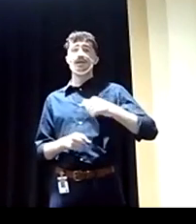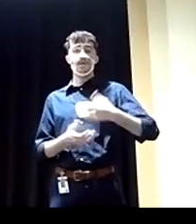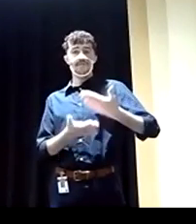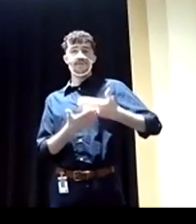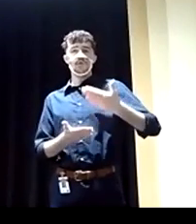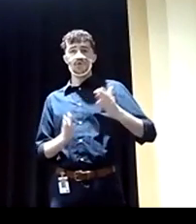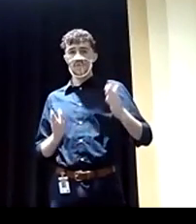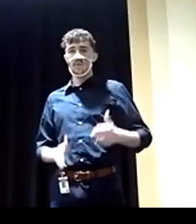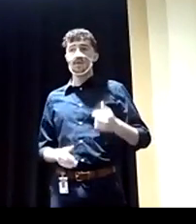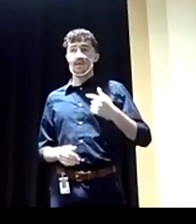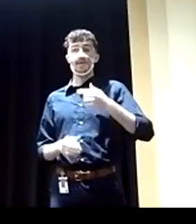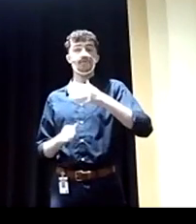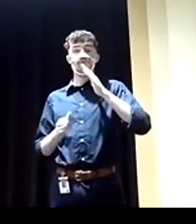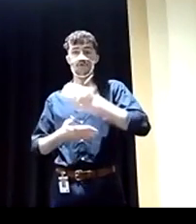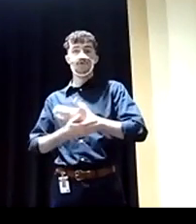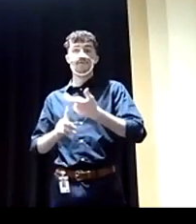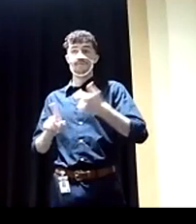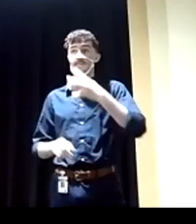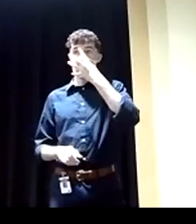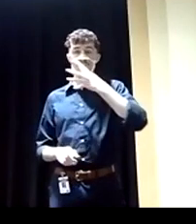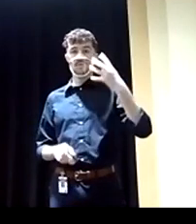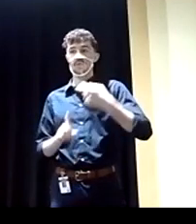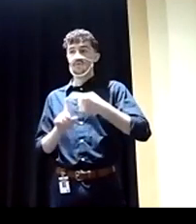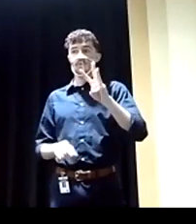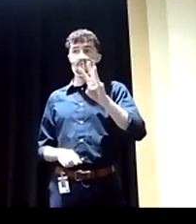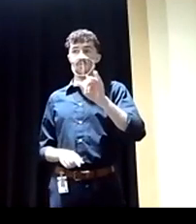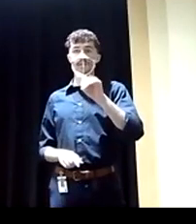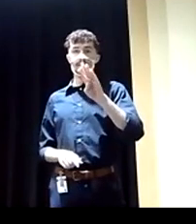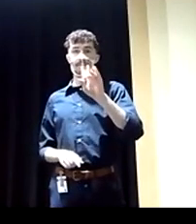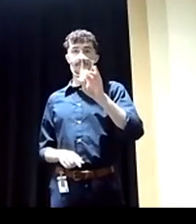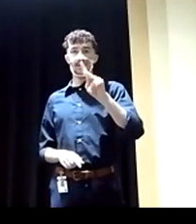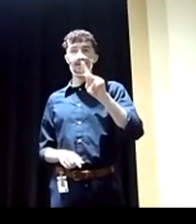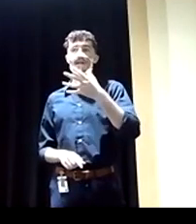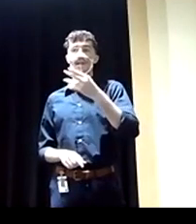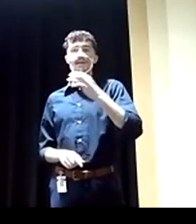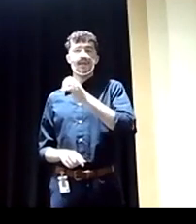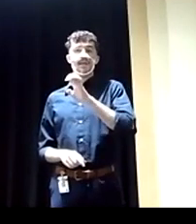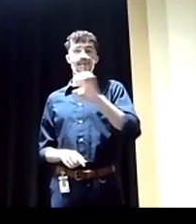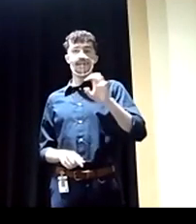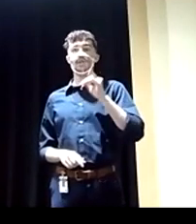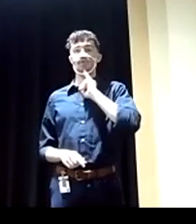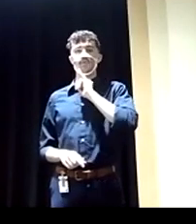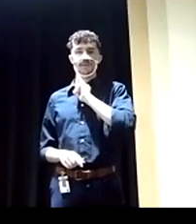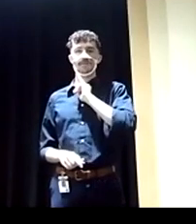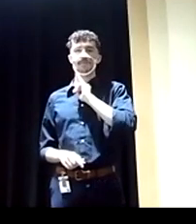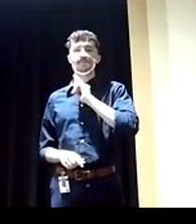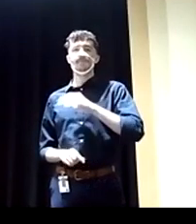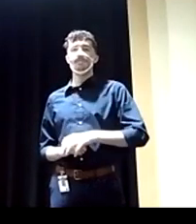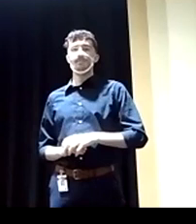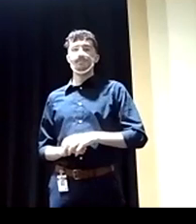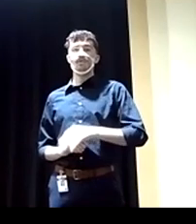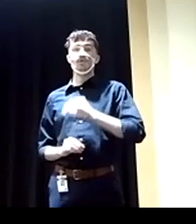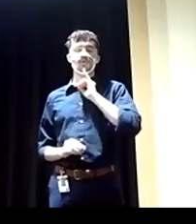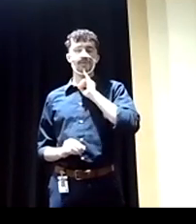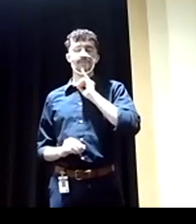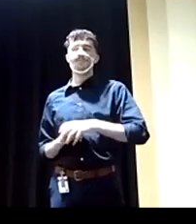immigrants, Palestinian Muslim immigrants from the West Bank and East Jerusalem. I am the mother of a dyslexic child who's